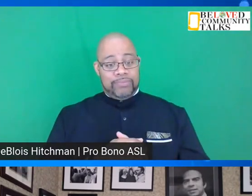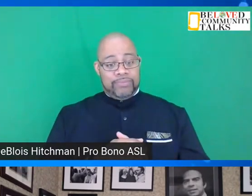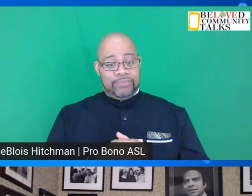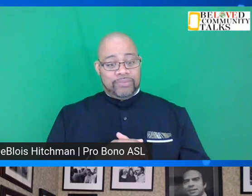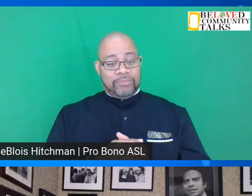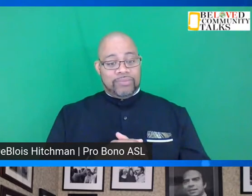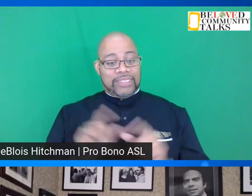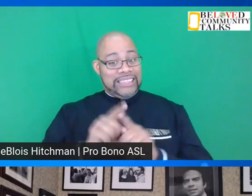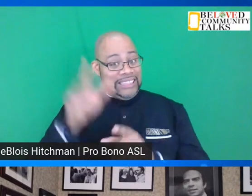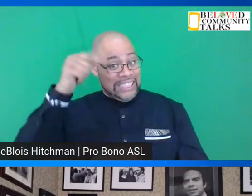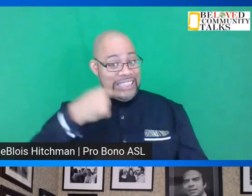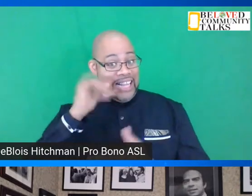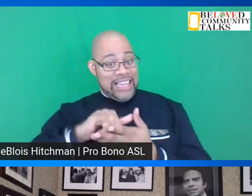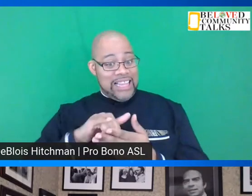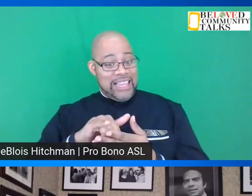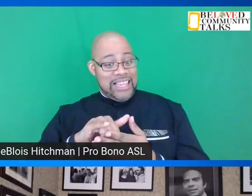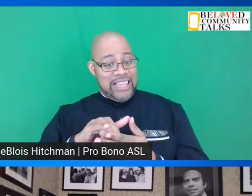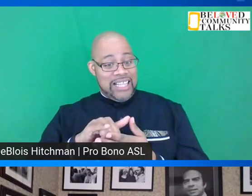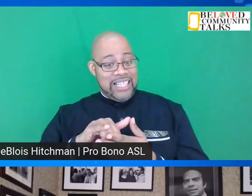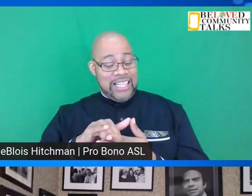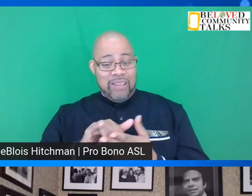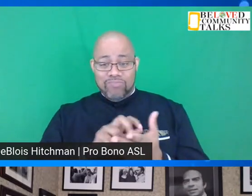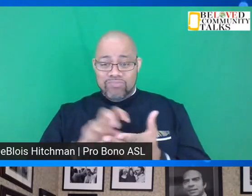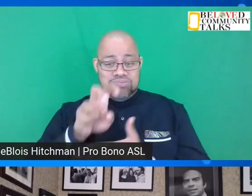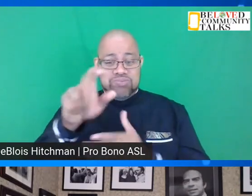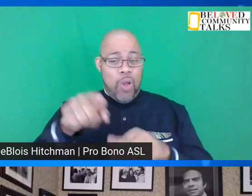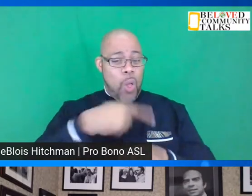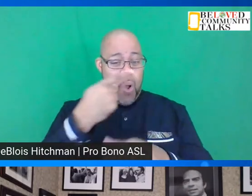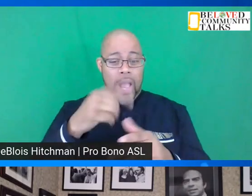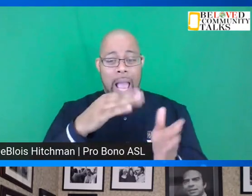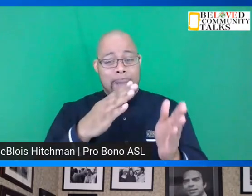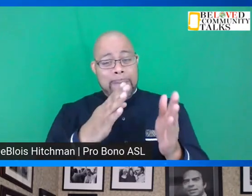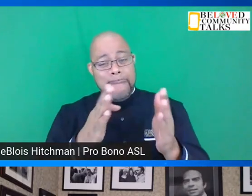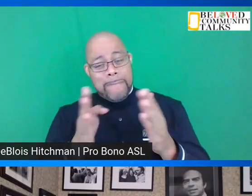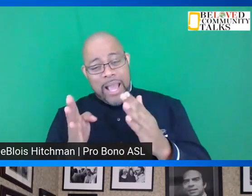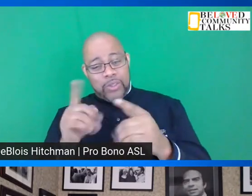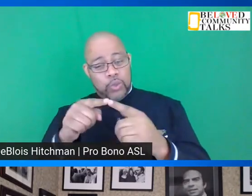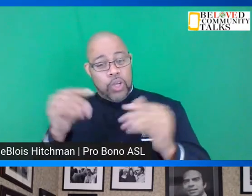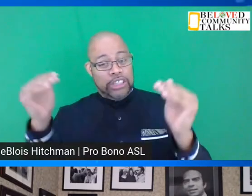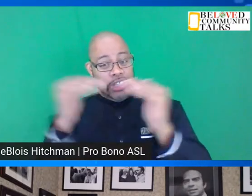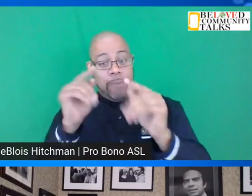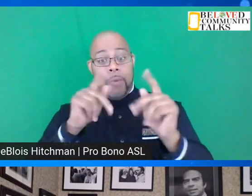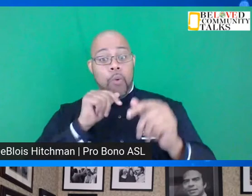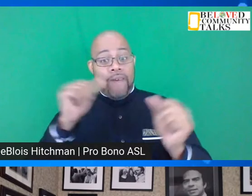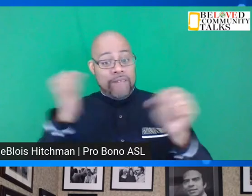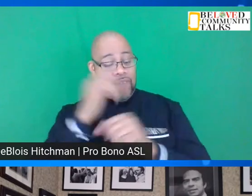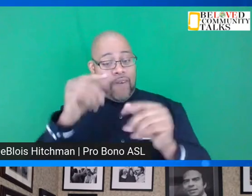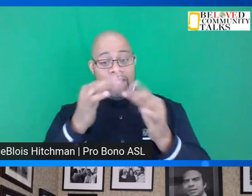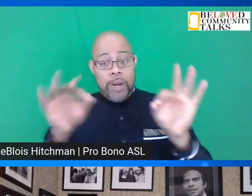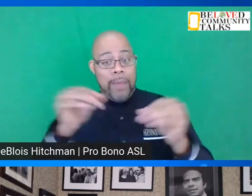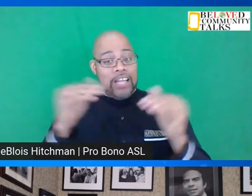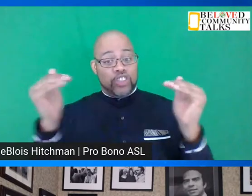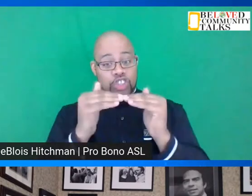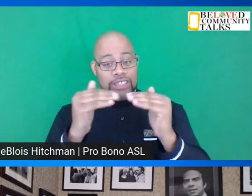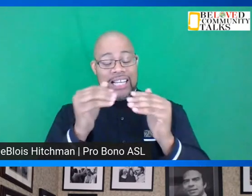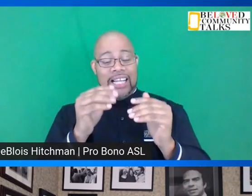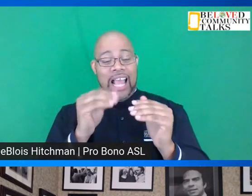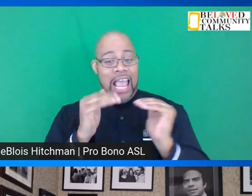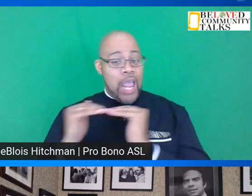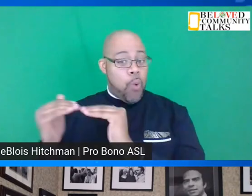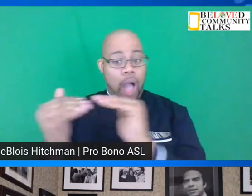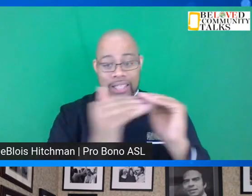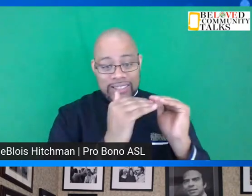as daddy said that moral arc is long and bends towards justice but those of us who are fighting for freedom and justice and equality